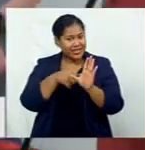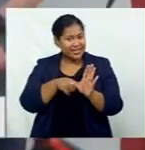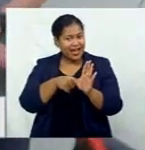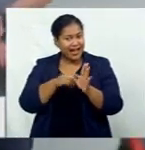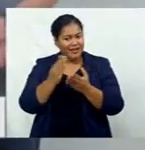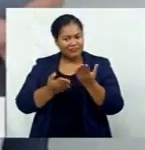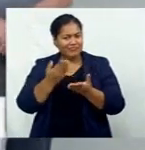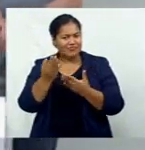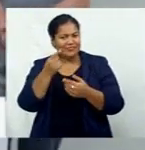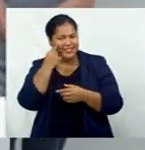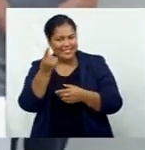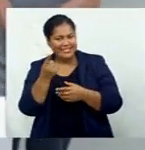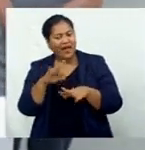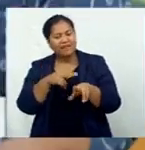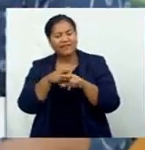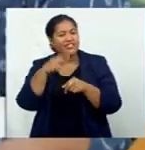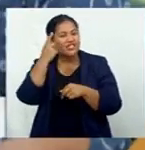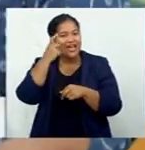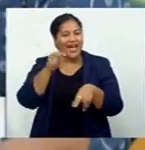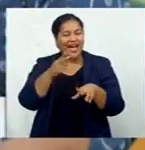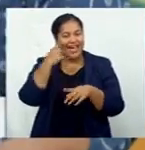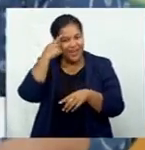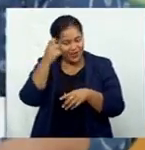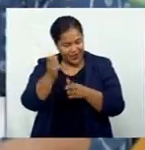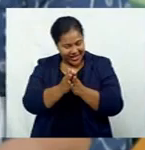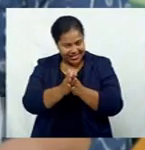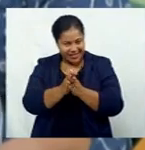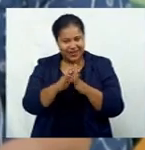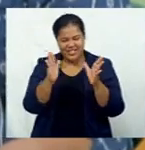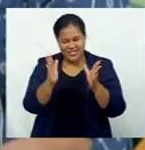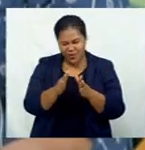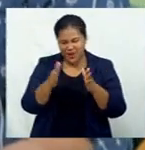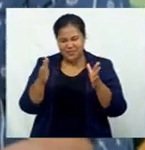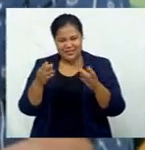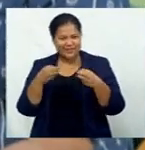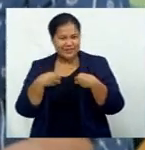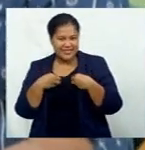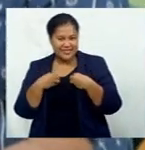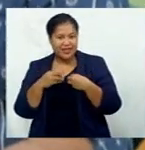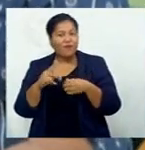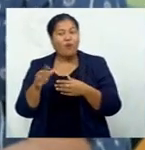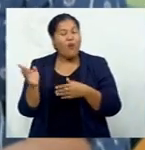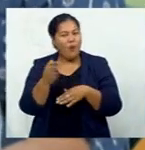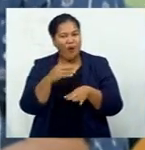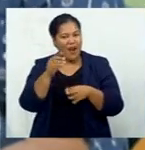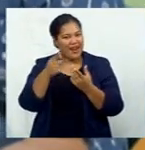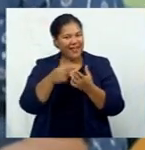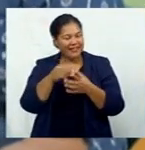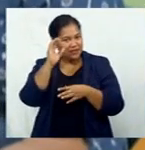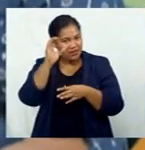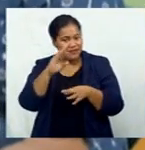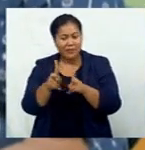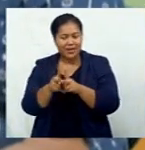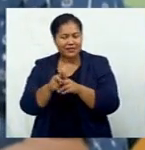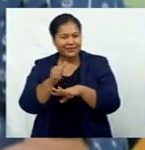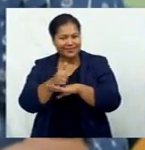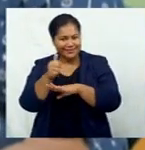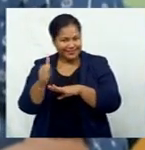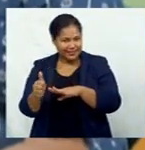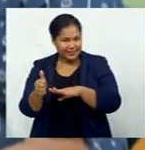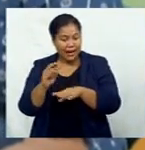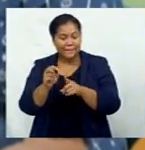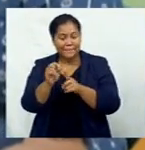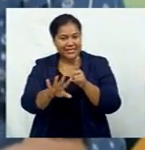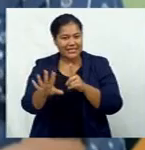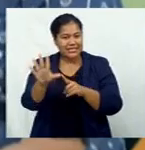innovative and affordable bundle micro for low-income earners in partnership with the Fijian government and the Pacific Financial